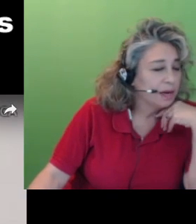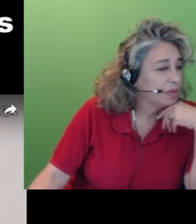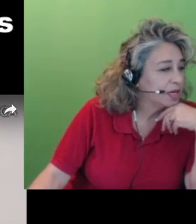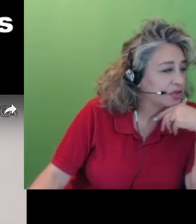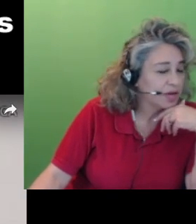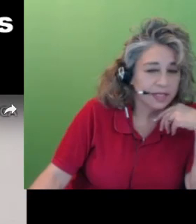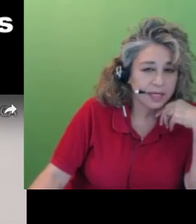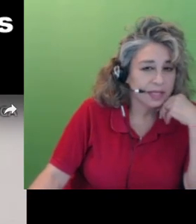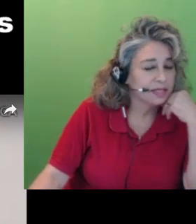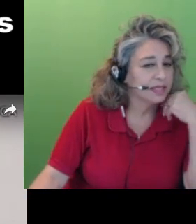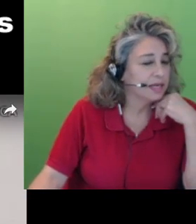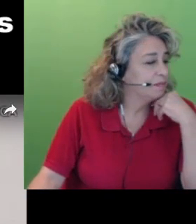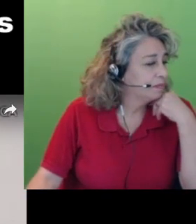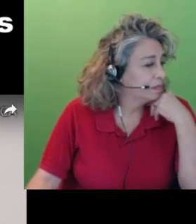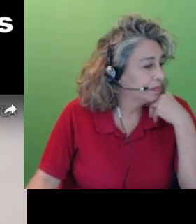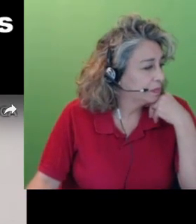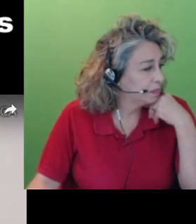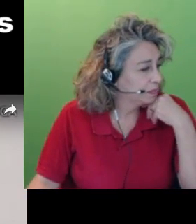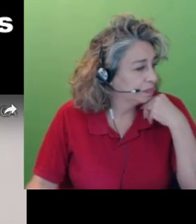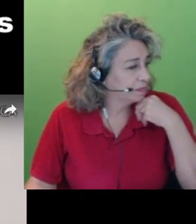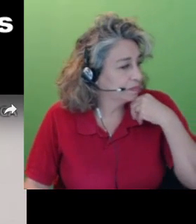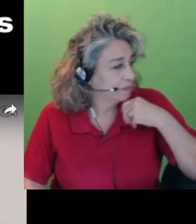And I'm going to translate this time.